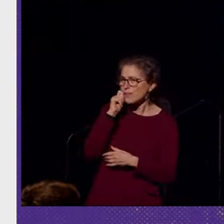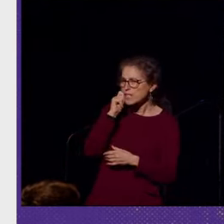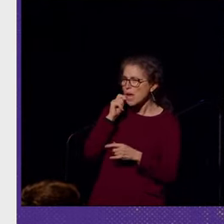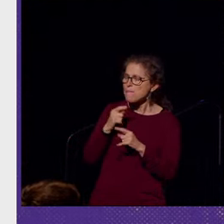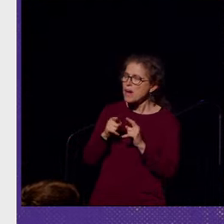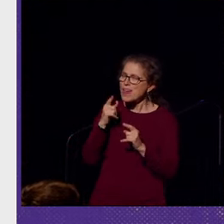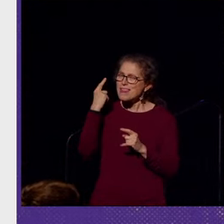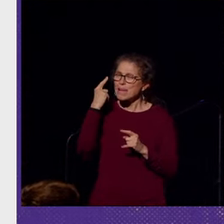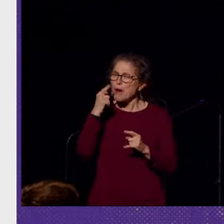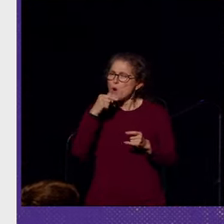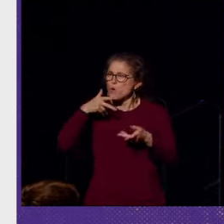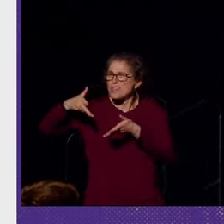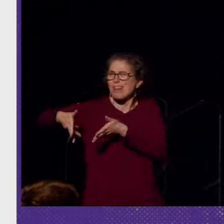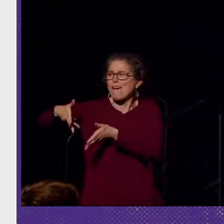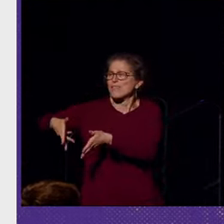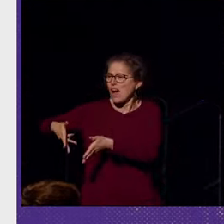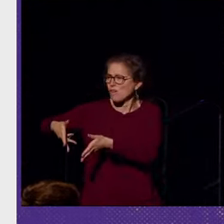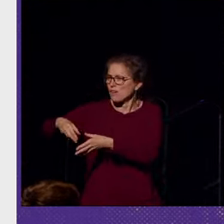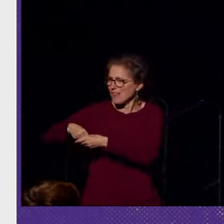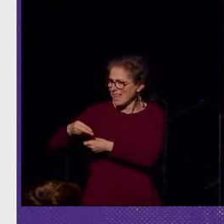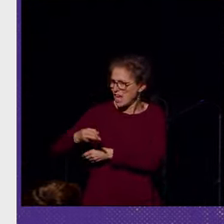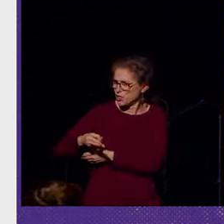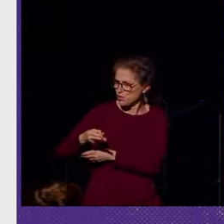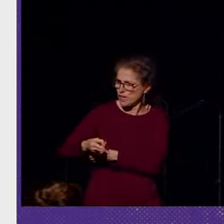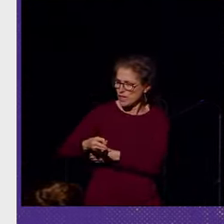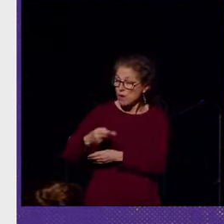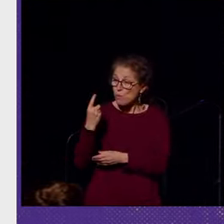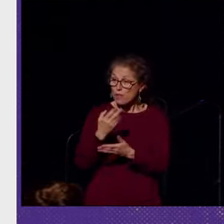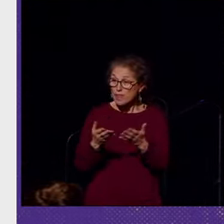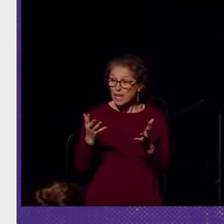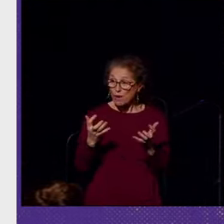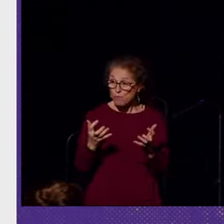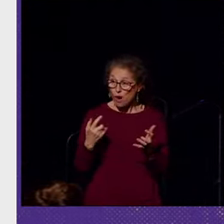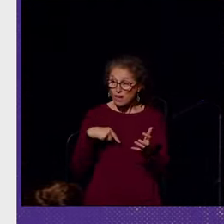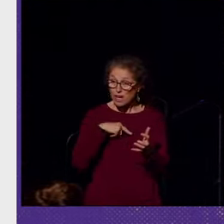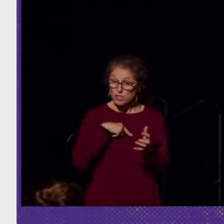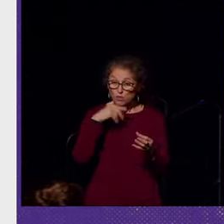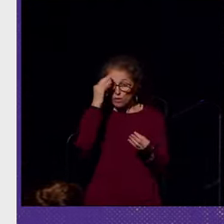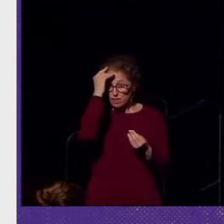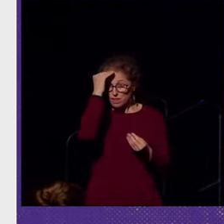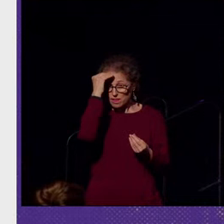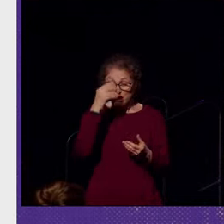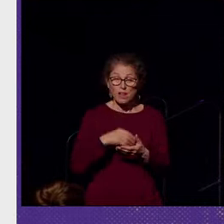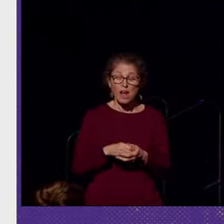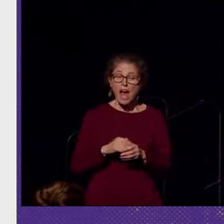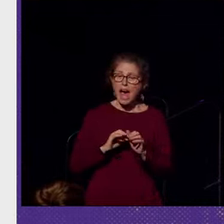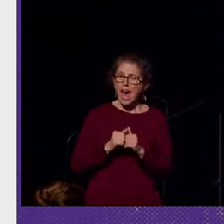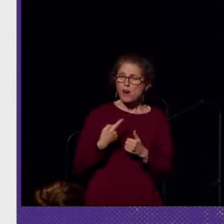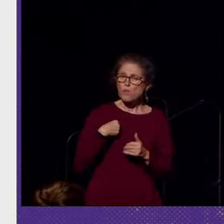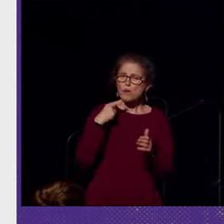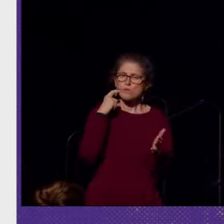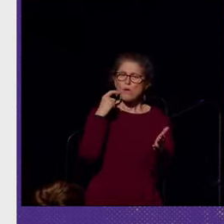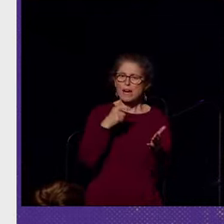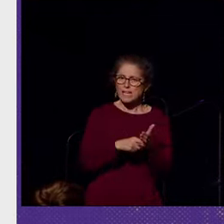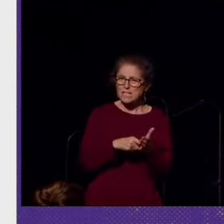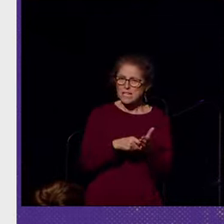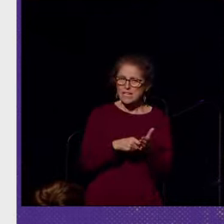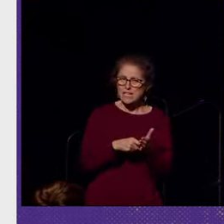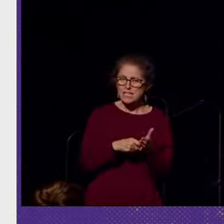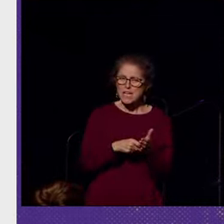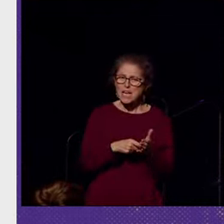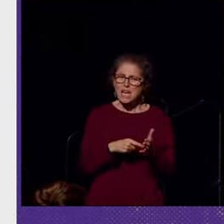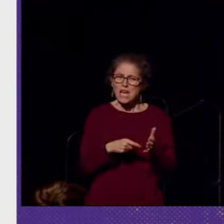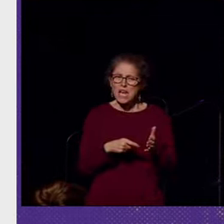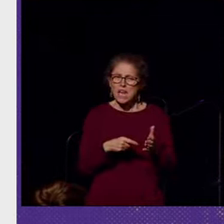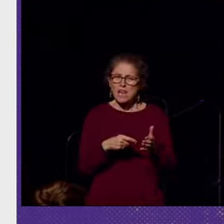who's left out in this history, one thing I want us to consider, how do we recognize the disparity